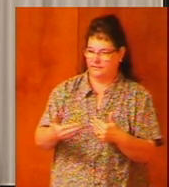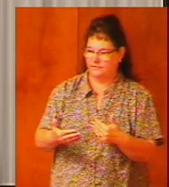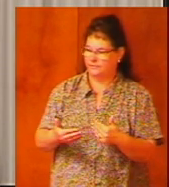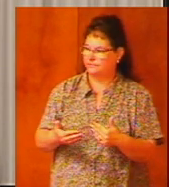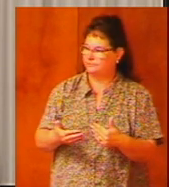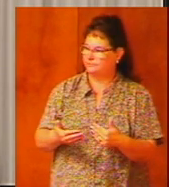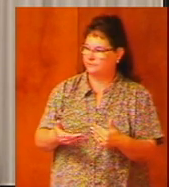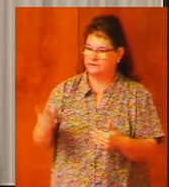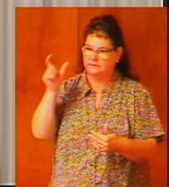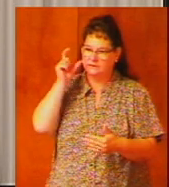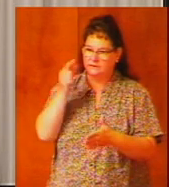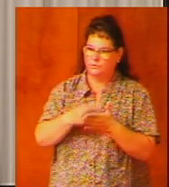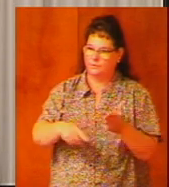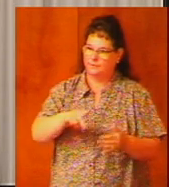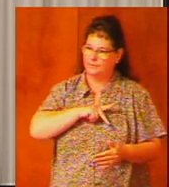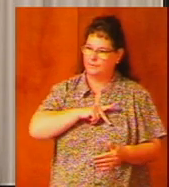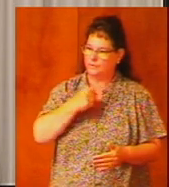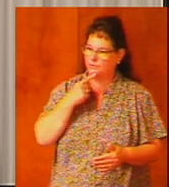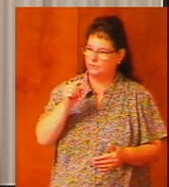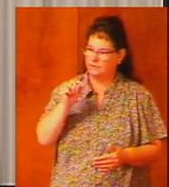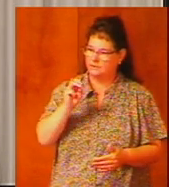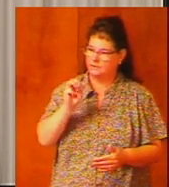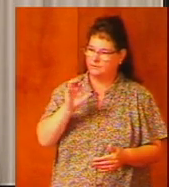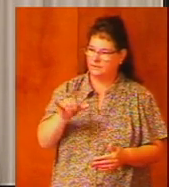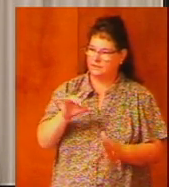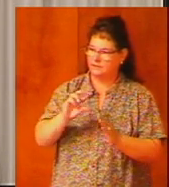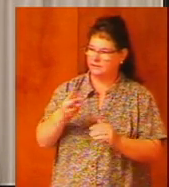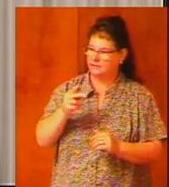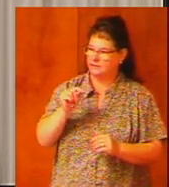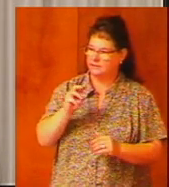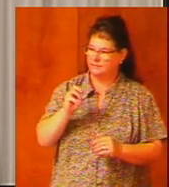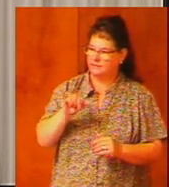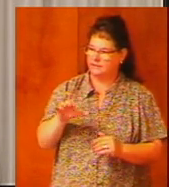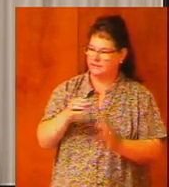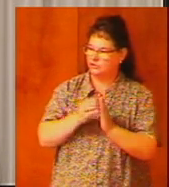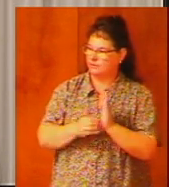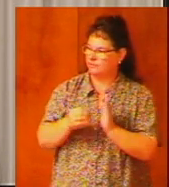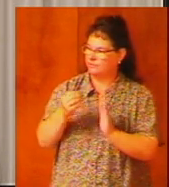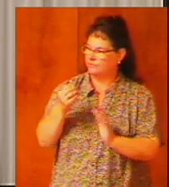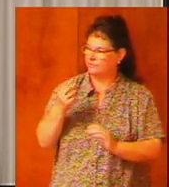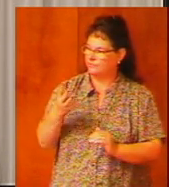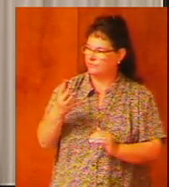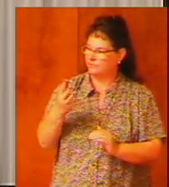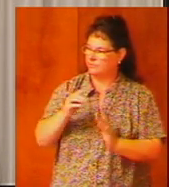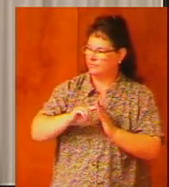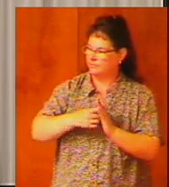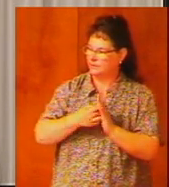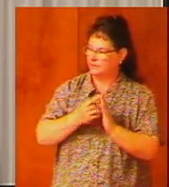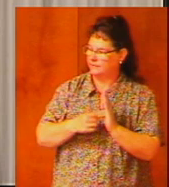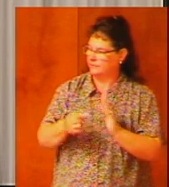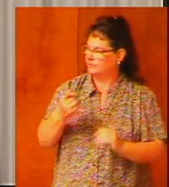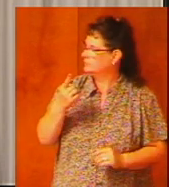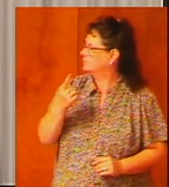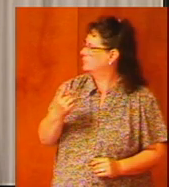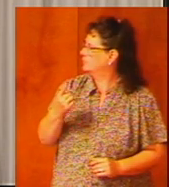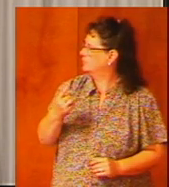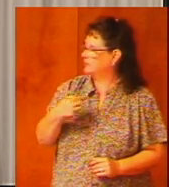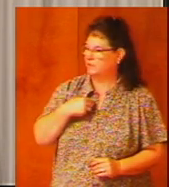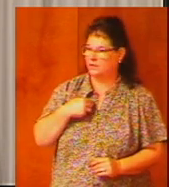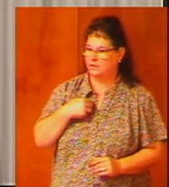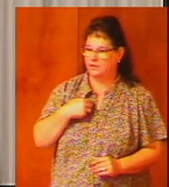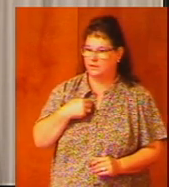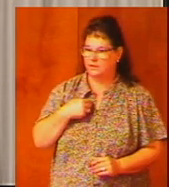listen to what Paul told Timothy in 2nd Timothy chapter 4 beginning in verse 1 I